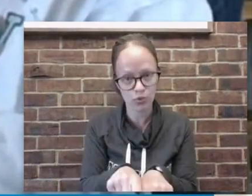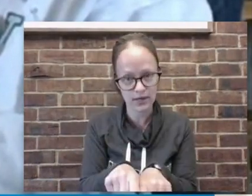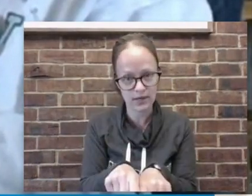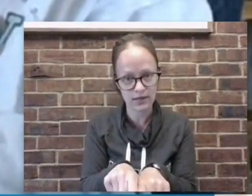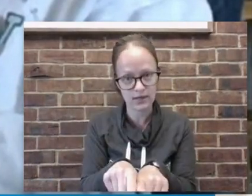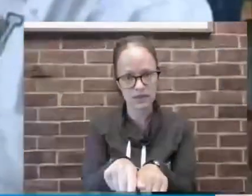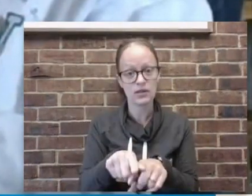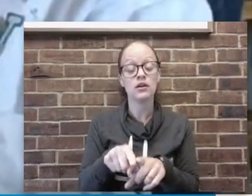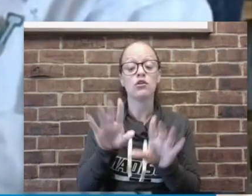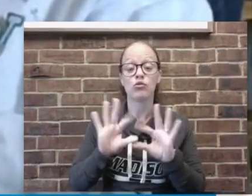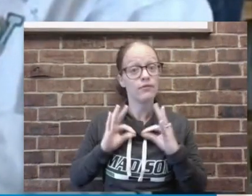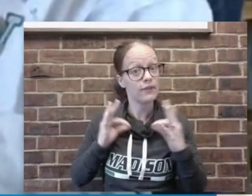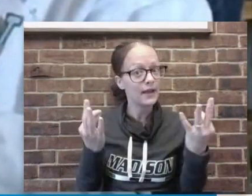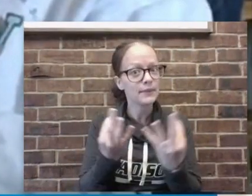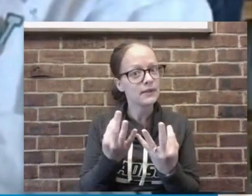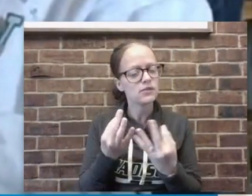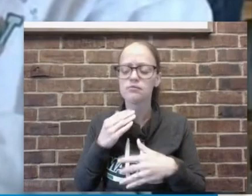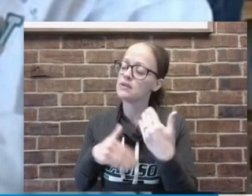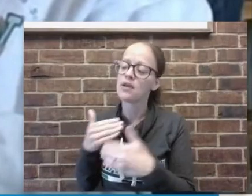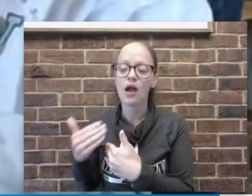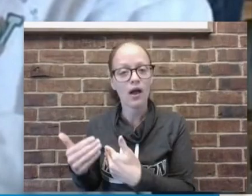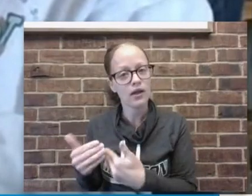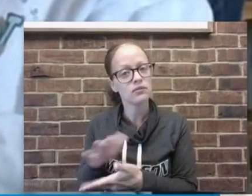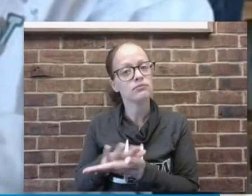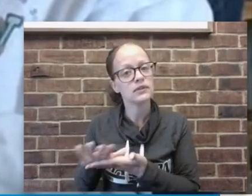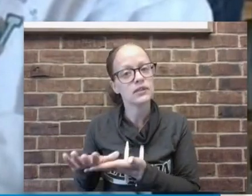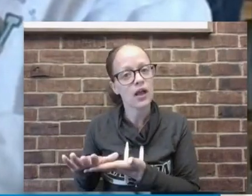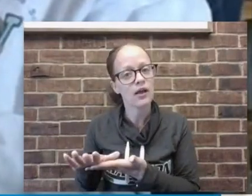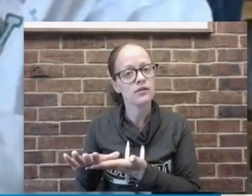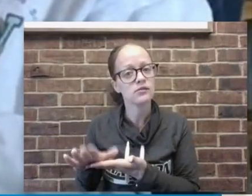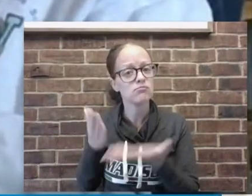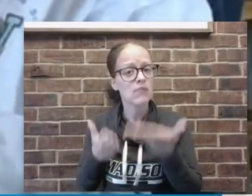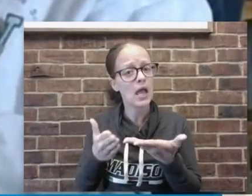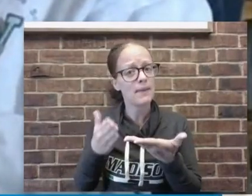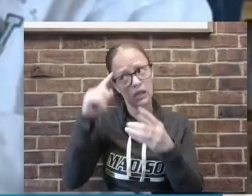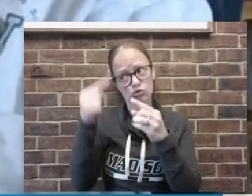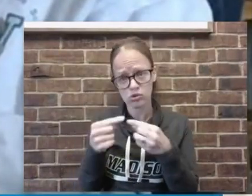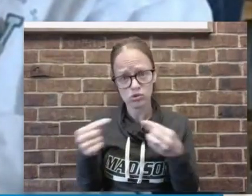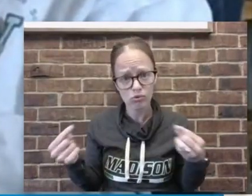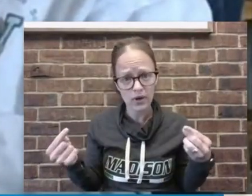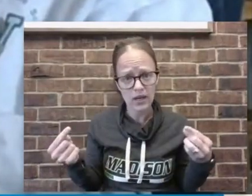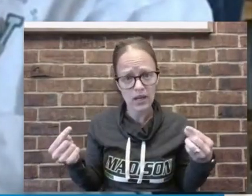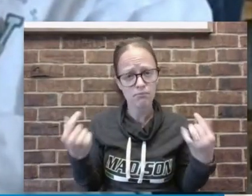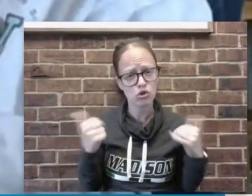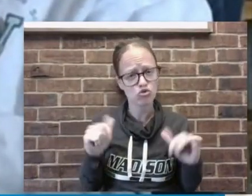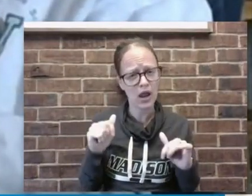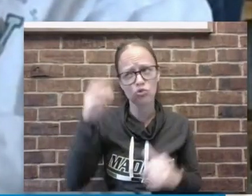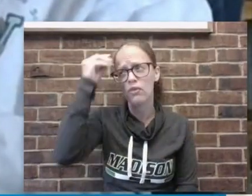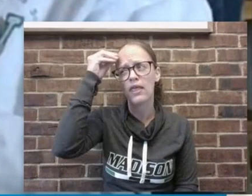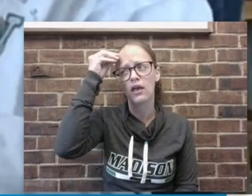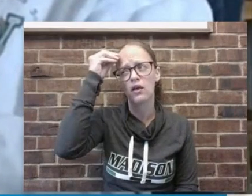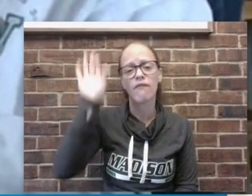to your families remember that they have a point of view that might be the same or they might be different than yours so take that into consideration